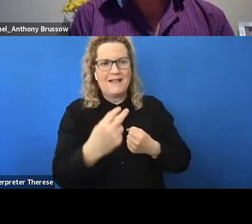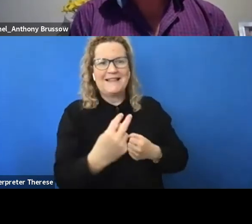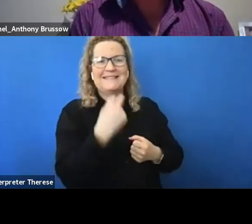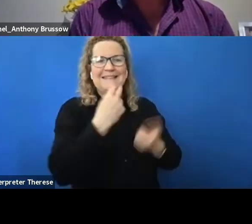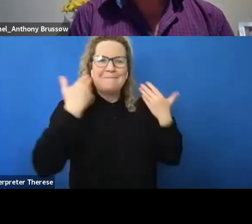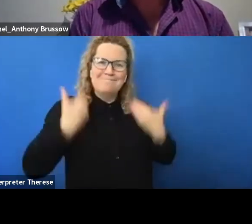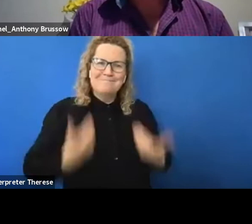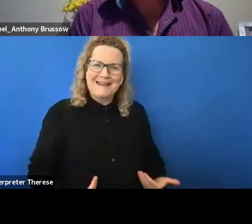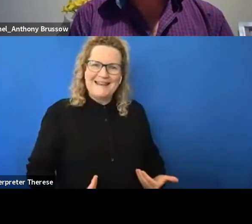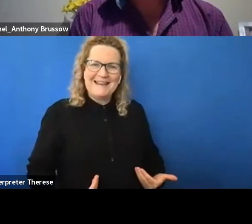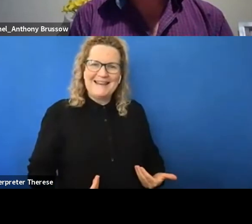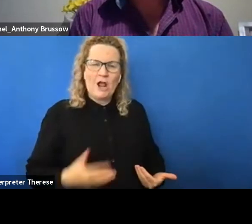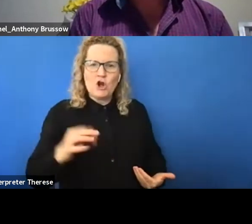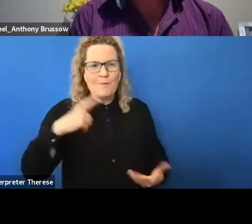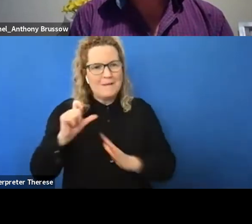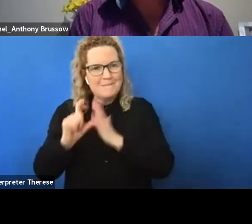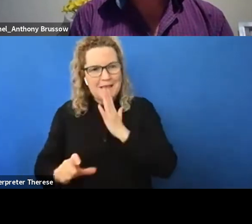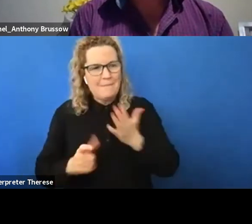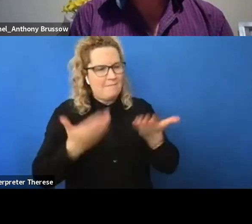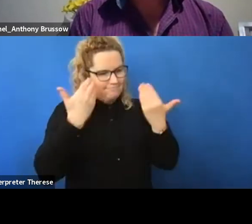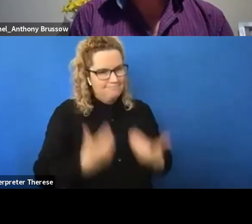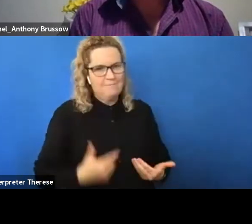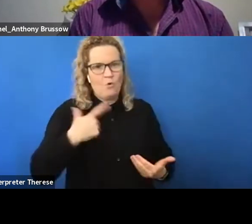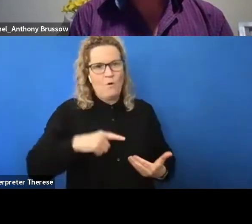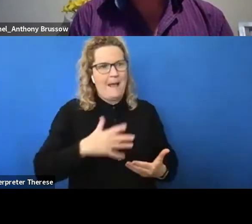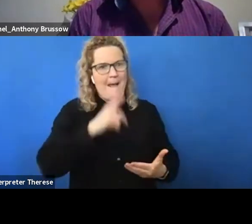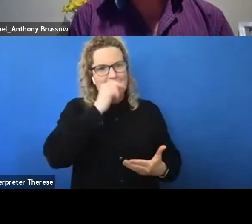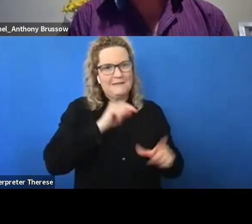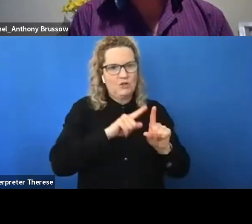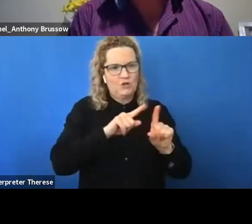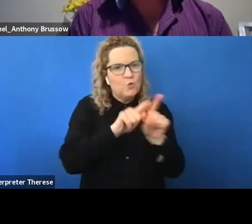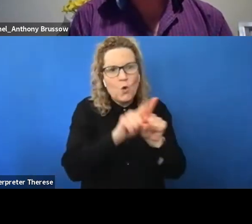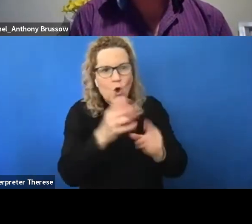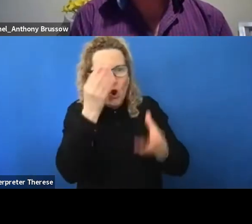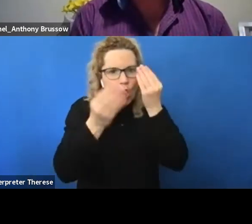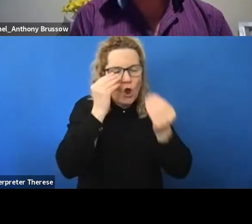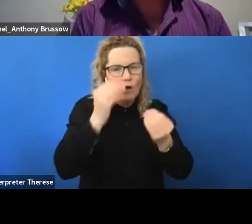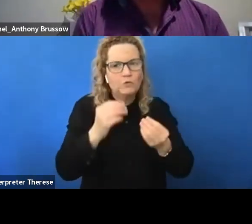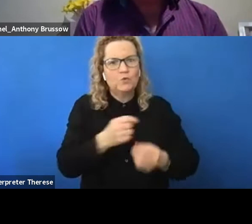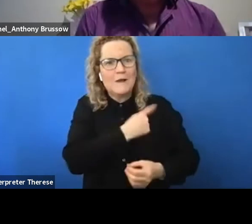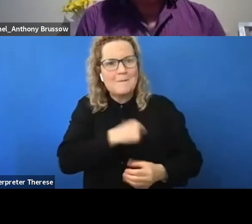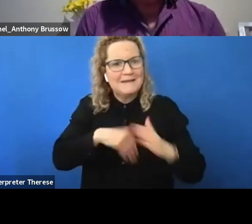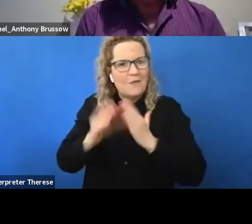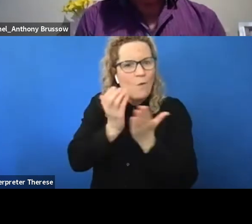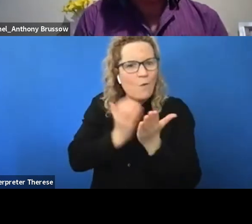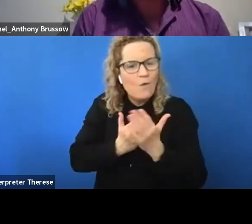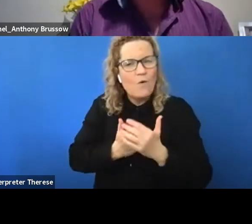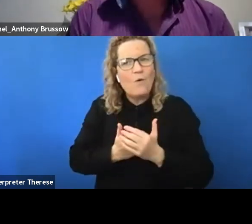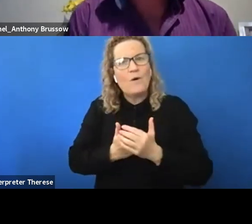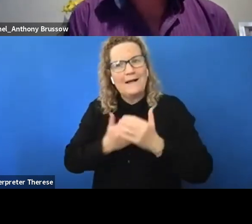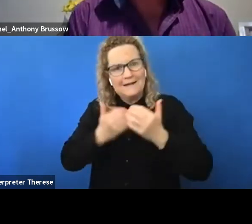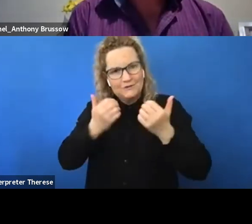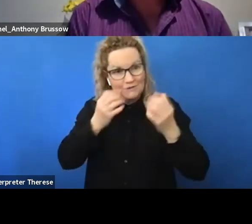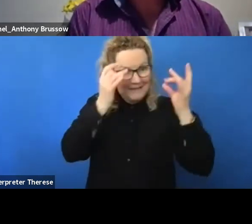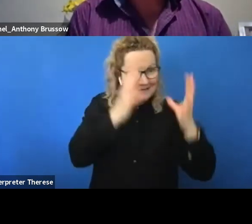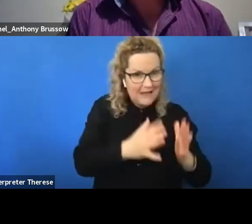disability, but our ability to learn and to commit to a course and see it through beginning to